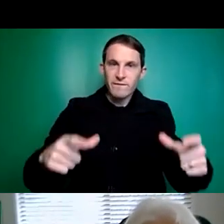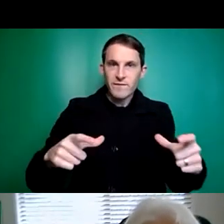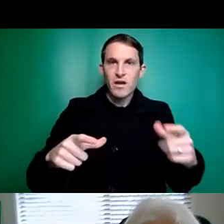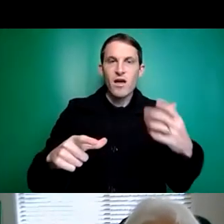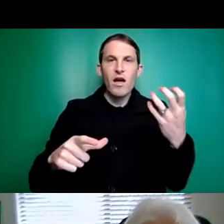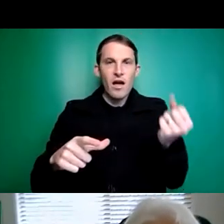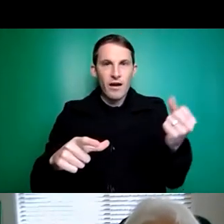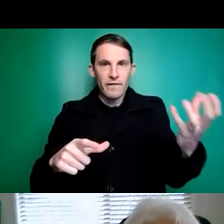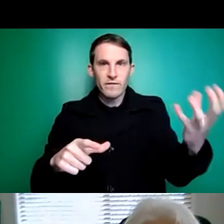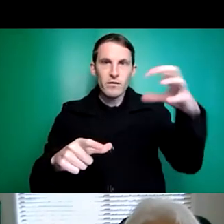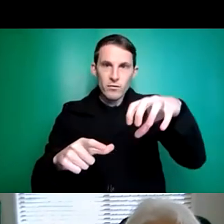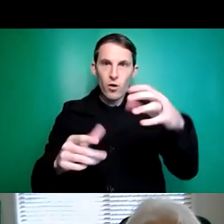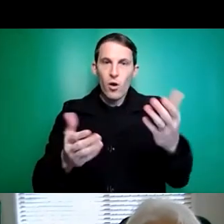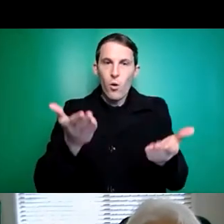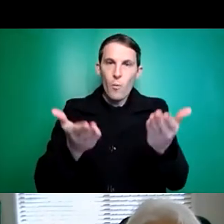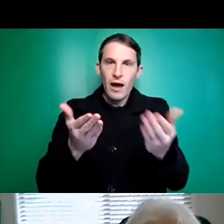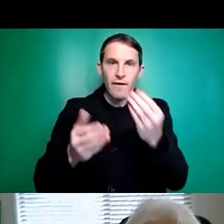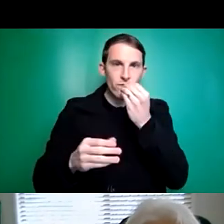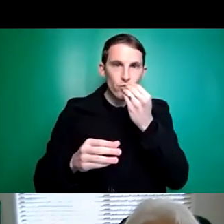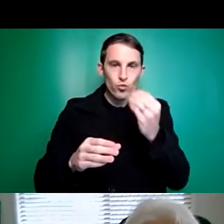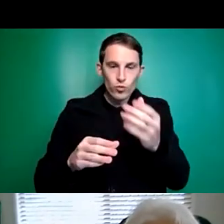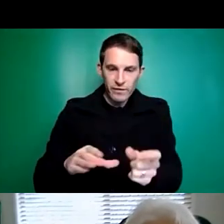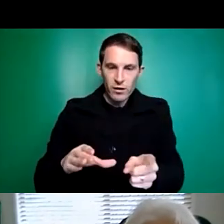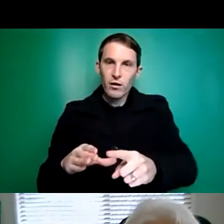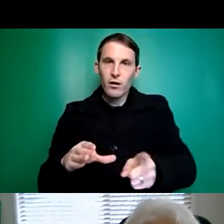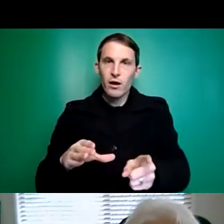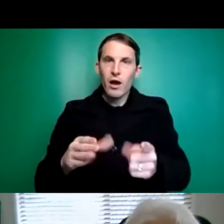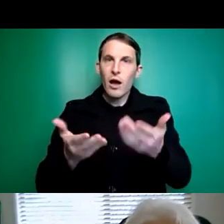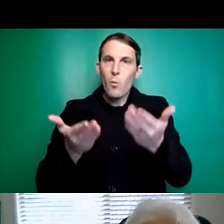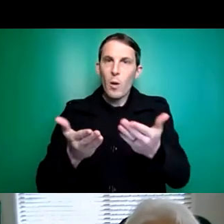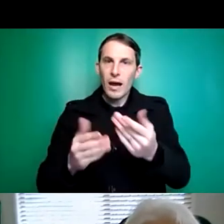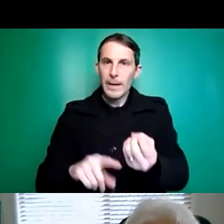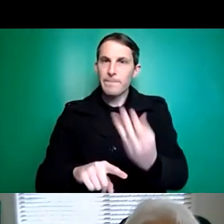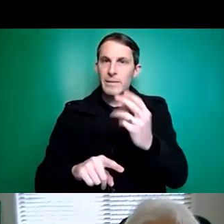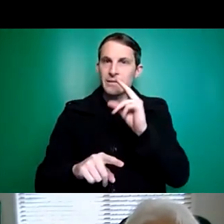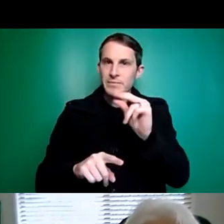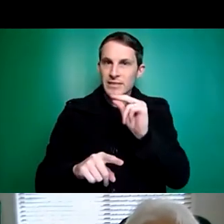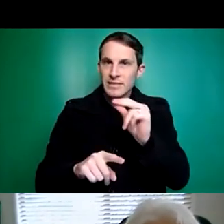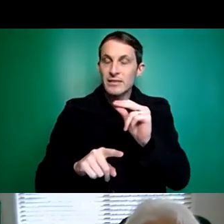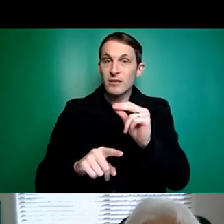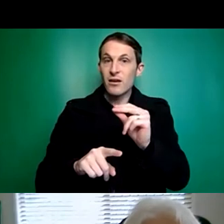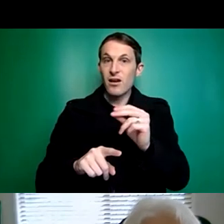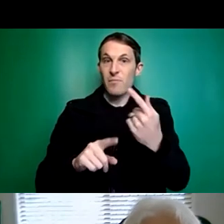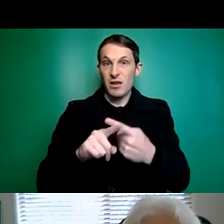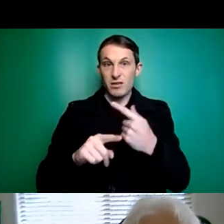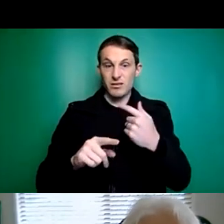appliances, my air conditioning system, washing machine, all that sort of stuff, oven.